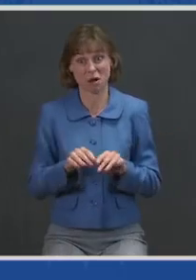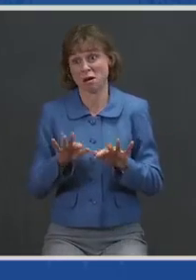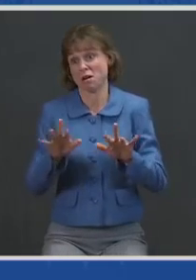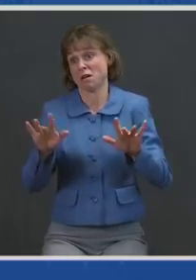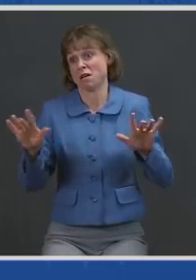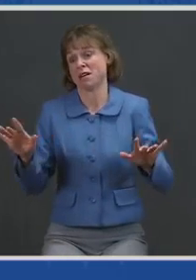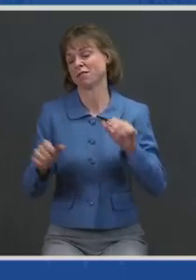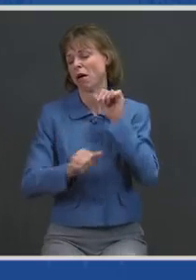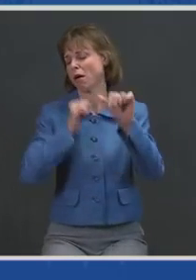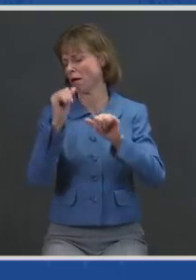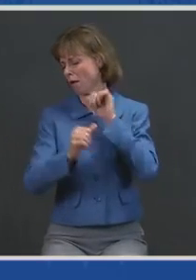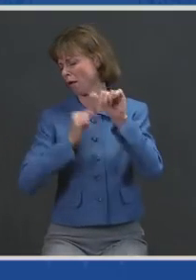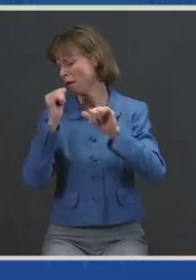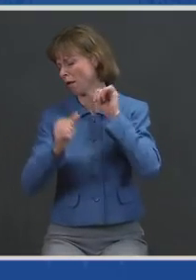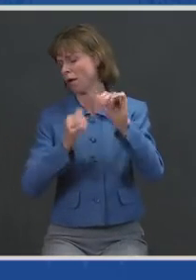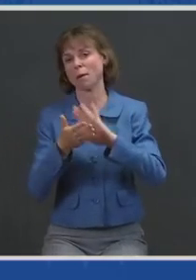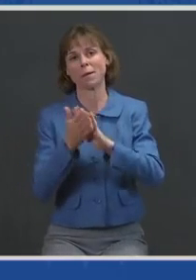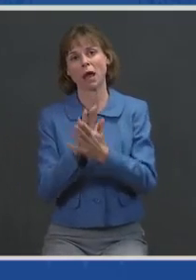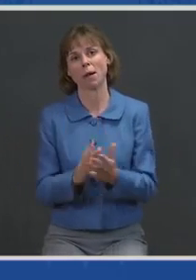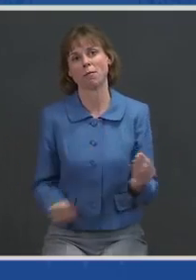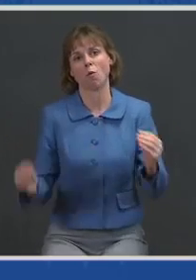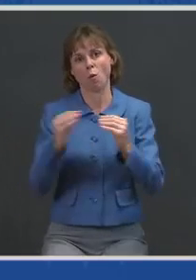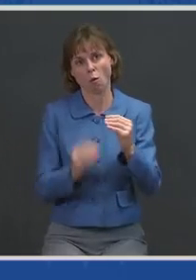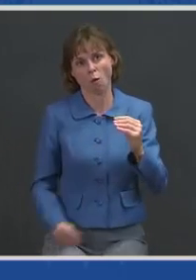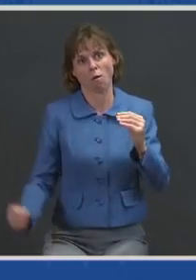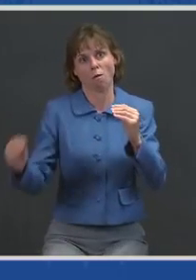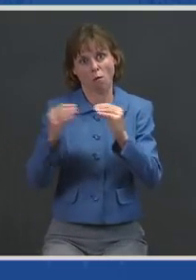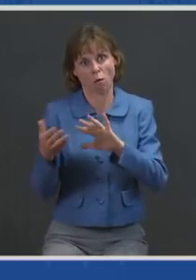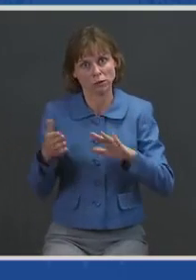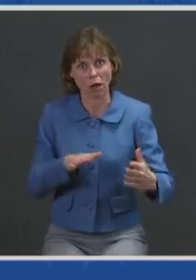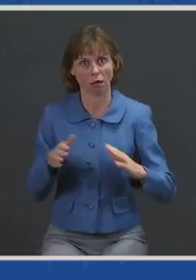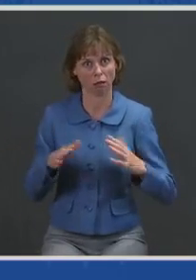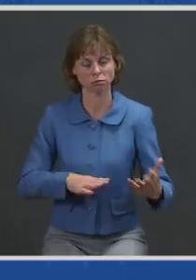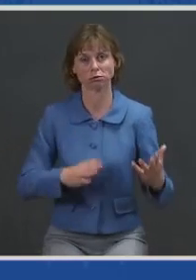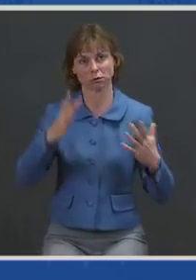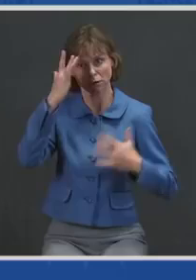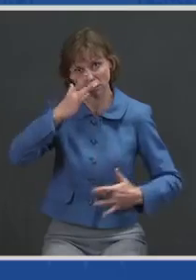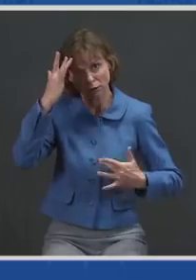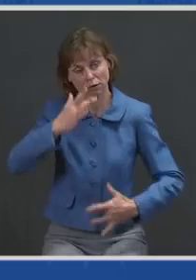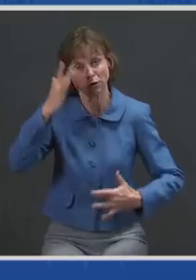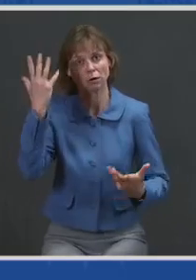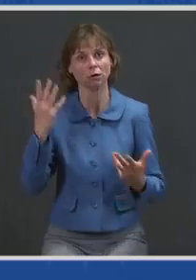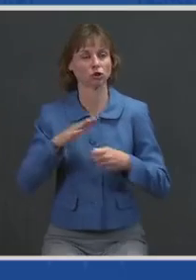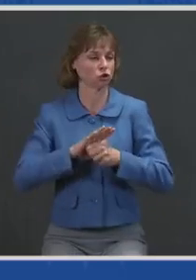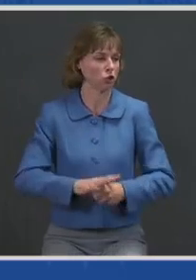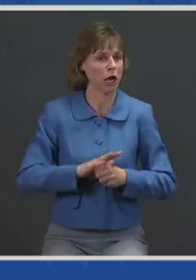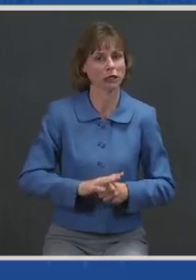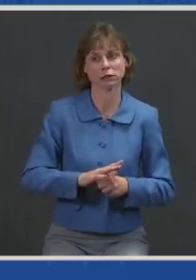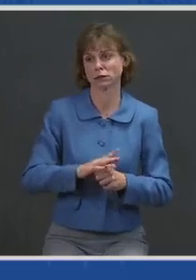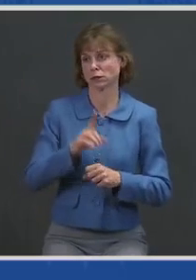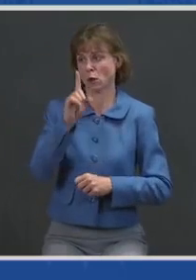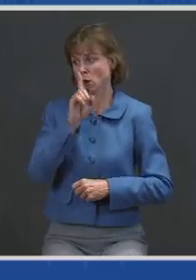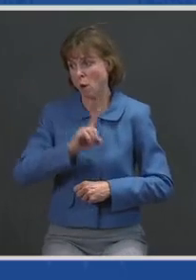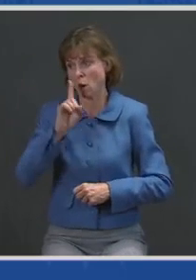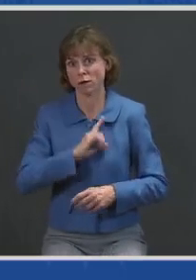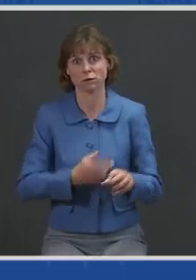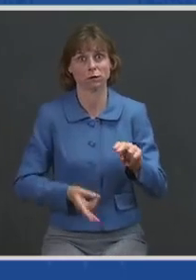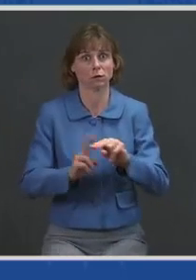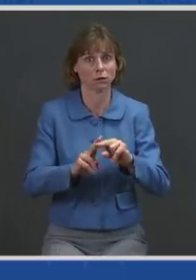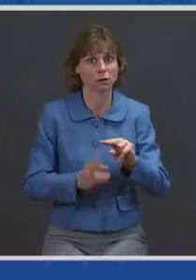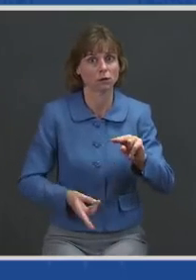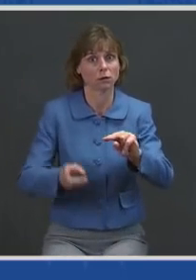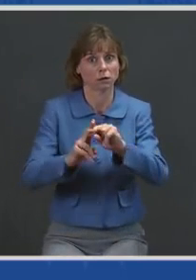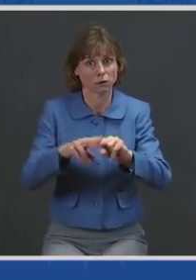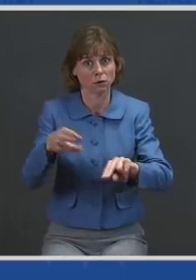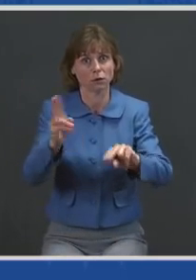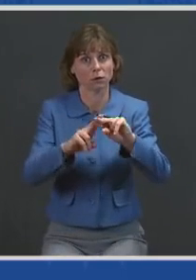That led to more deaths, more infections, more stress, and more loneliness. Photos and videos